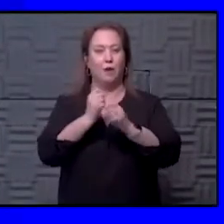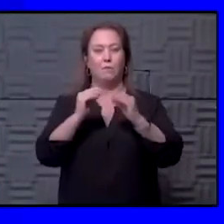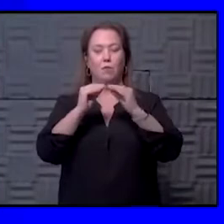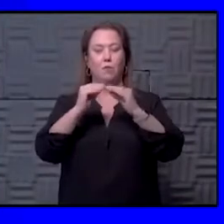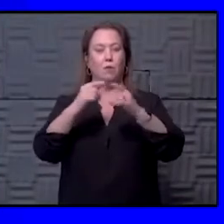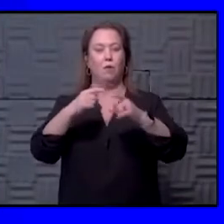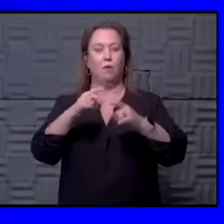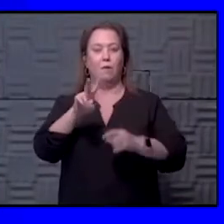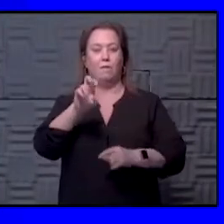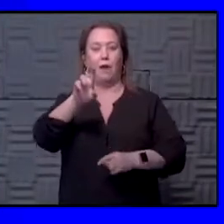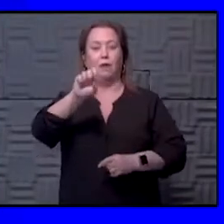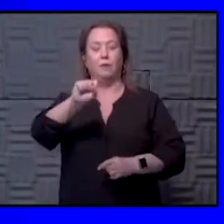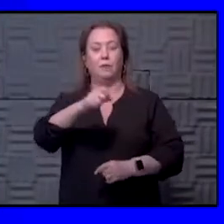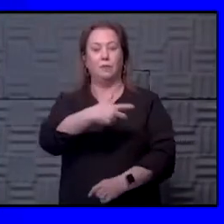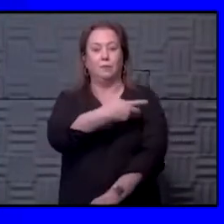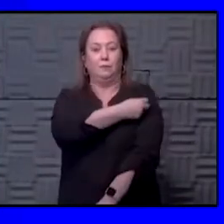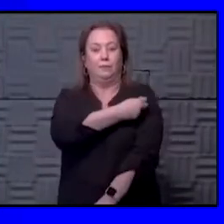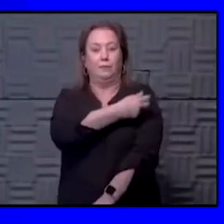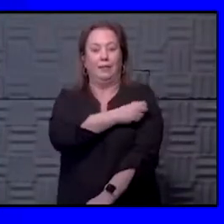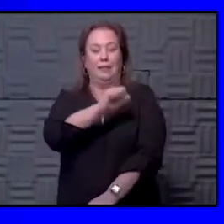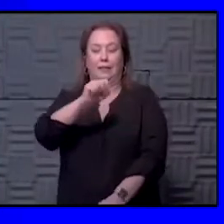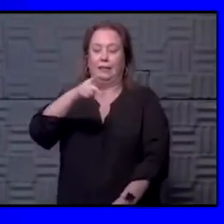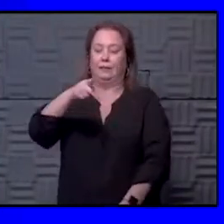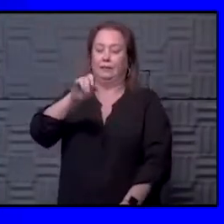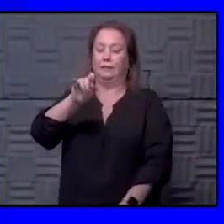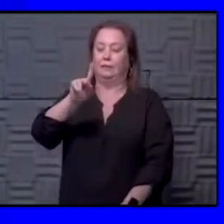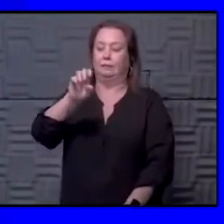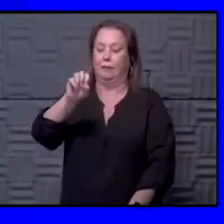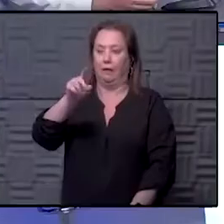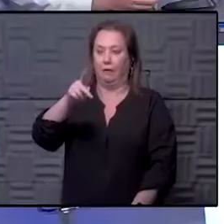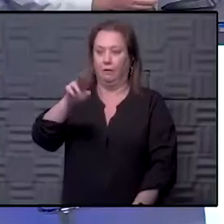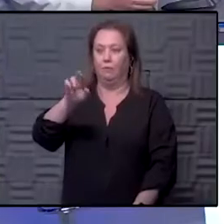only thing you're really getting is the spike protein out of that.